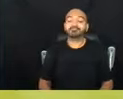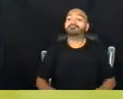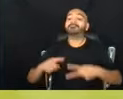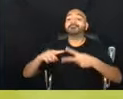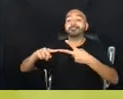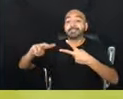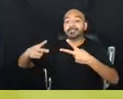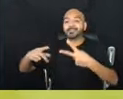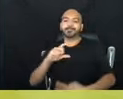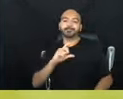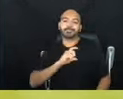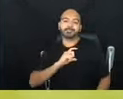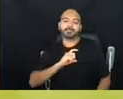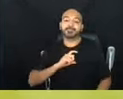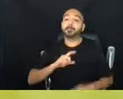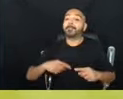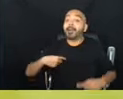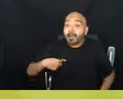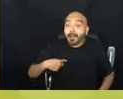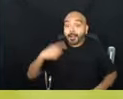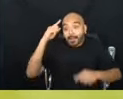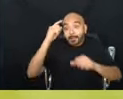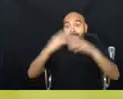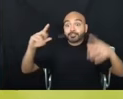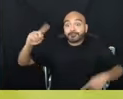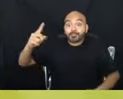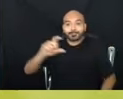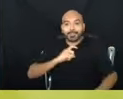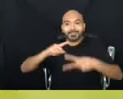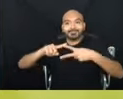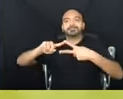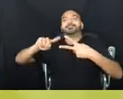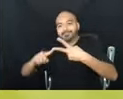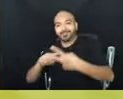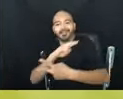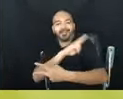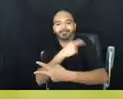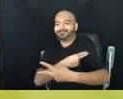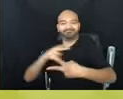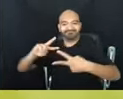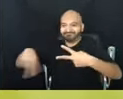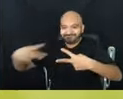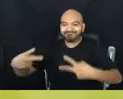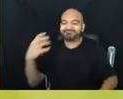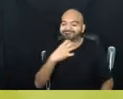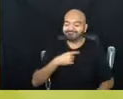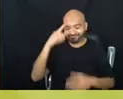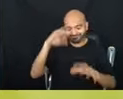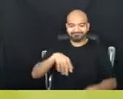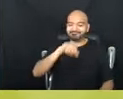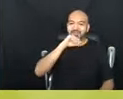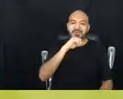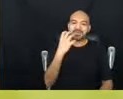police. But I would have imagined first it was police, you know, but it was actually first and foremost